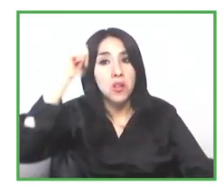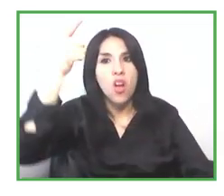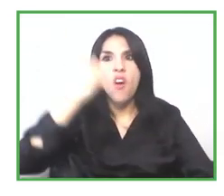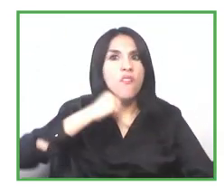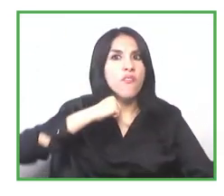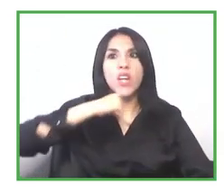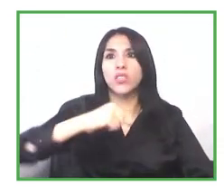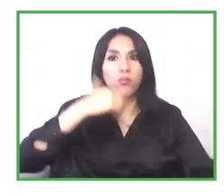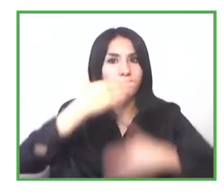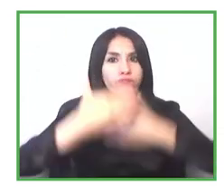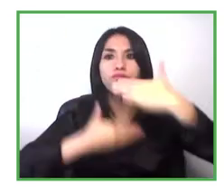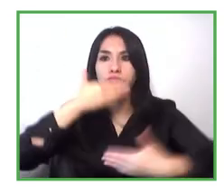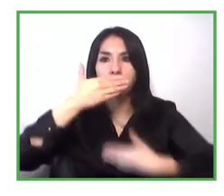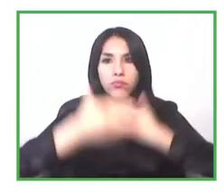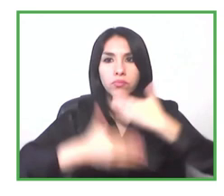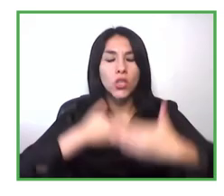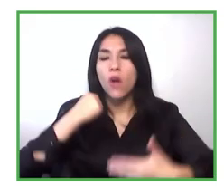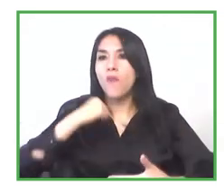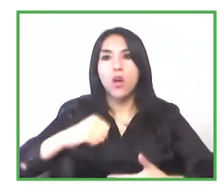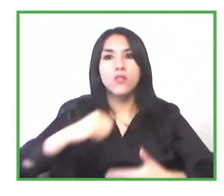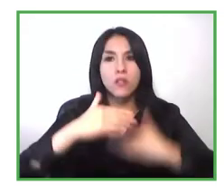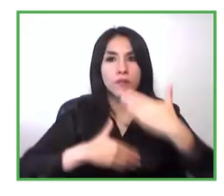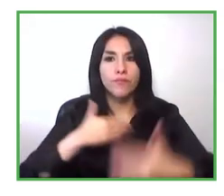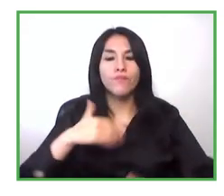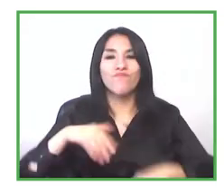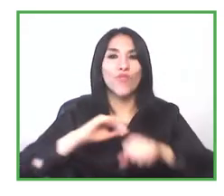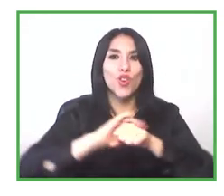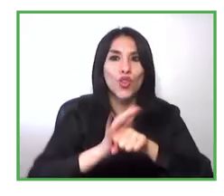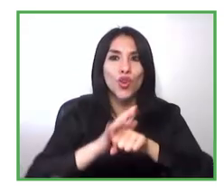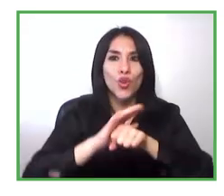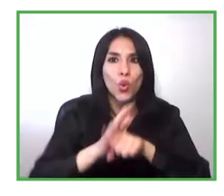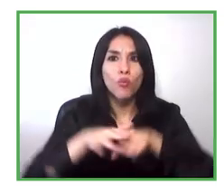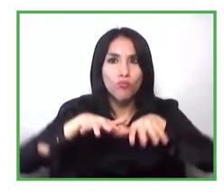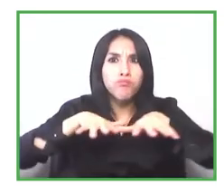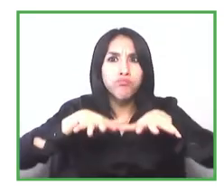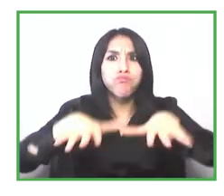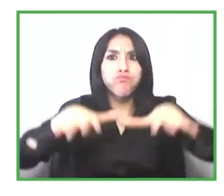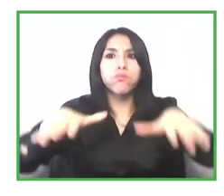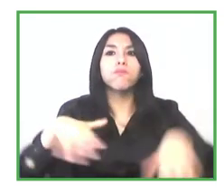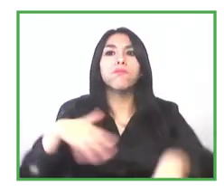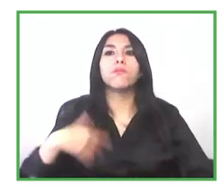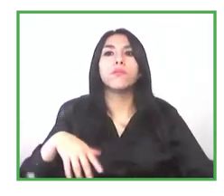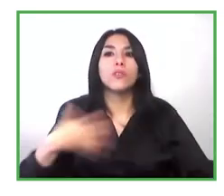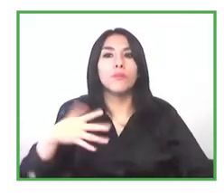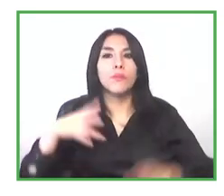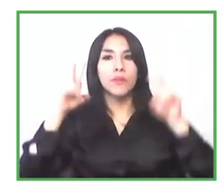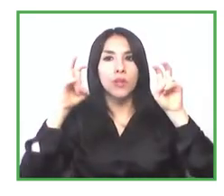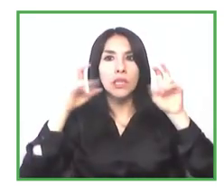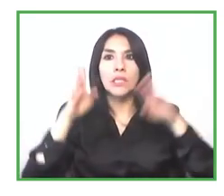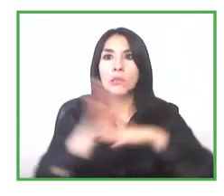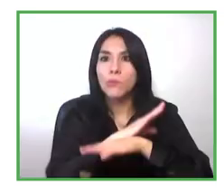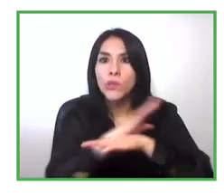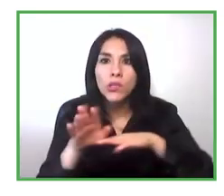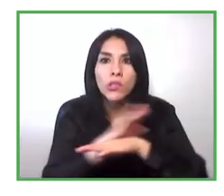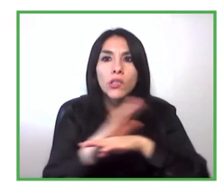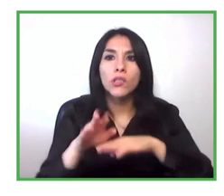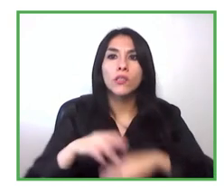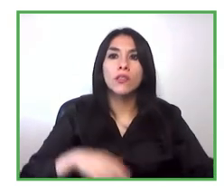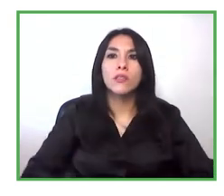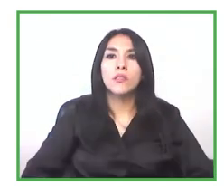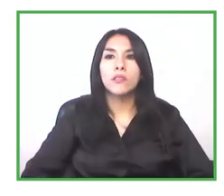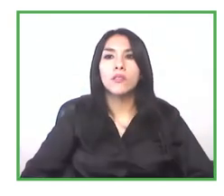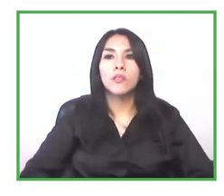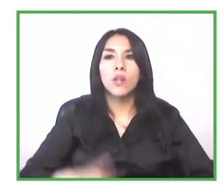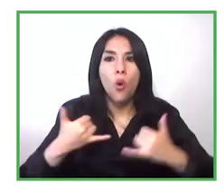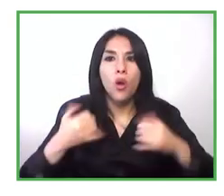process of commercialization and develop different courses in digital format through videos or